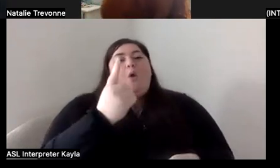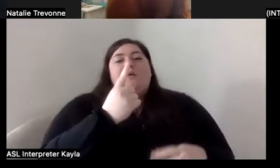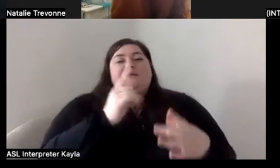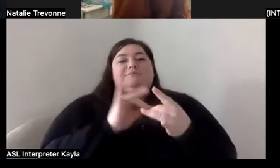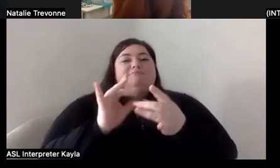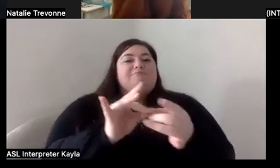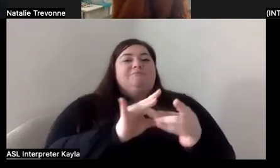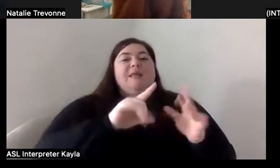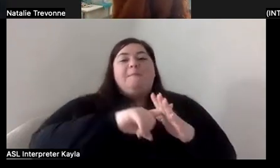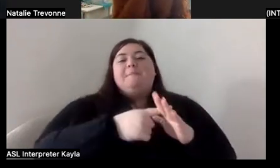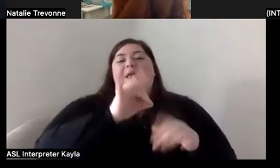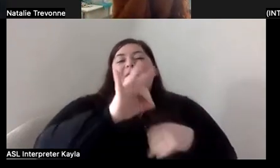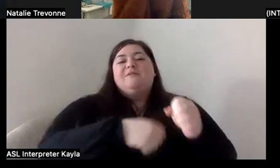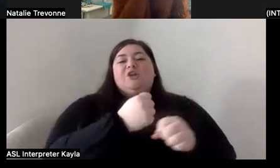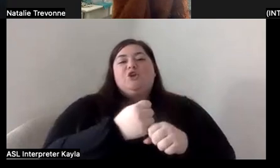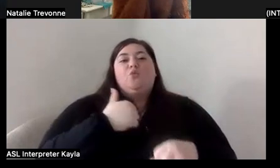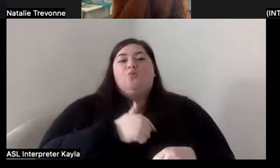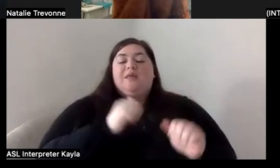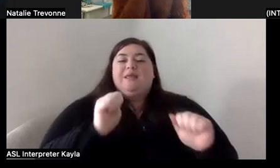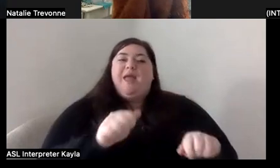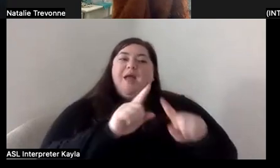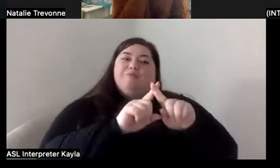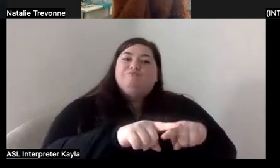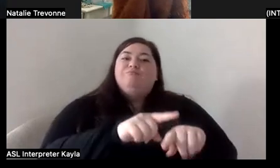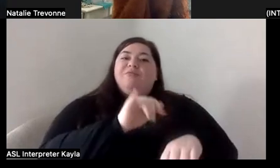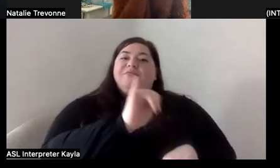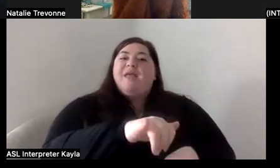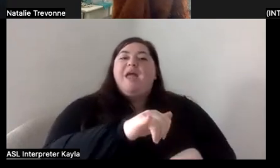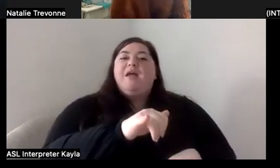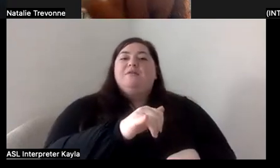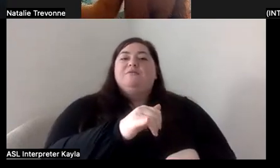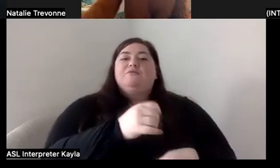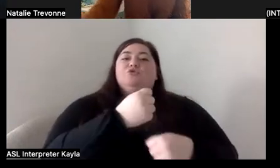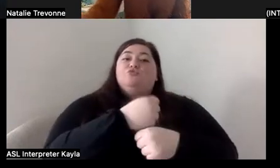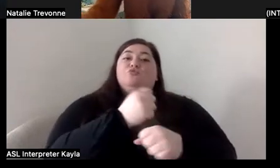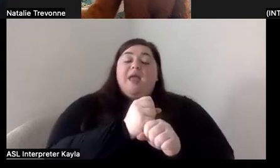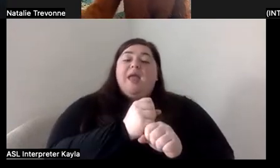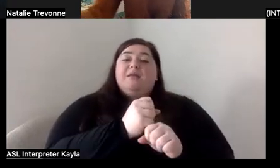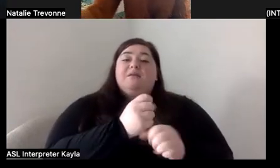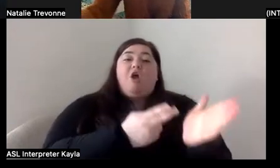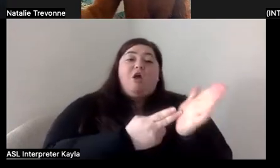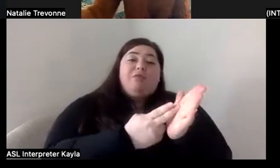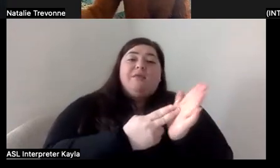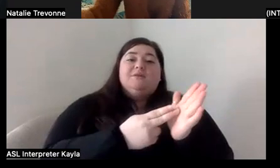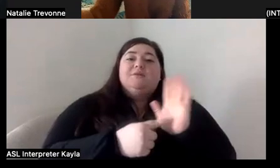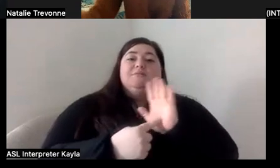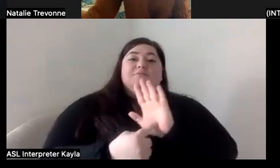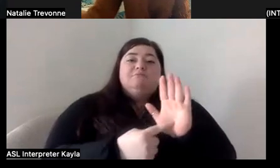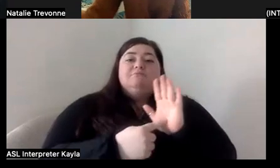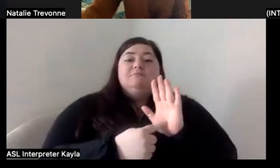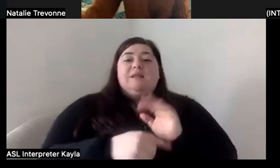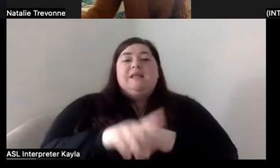beginning of the year, and it's always something we can rely on that does create that authentic representation. You're right. It's when disabled